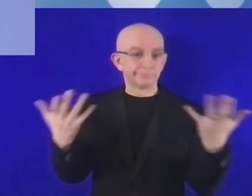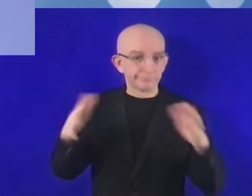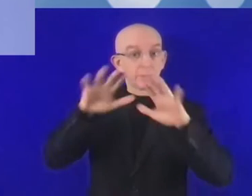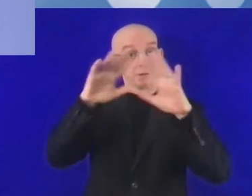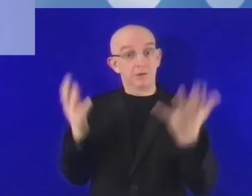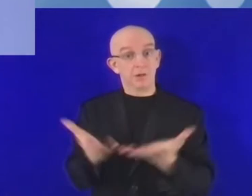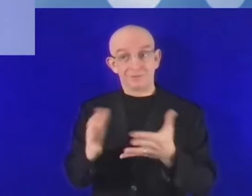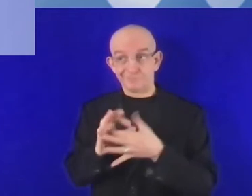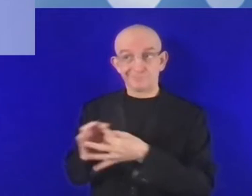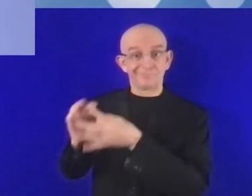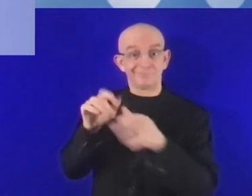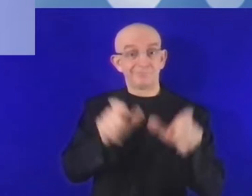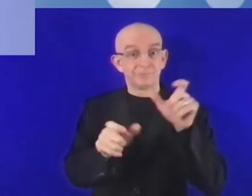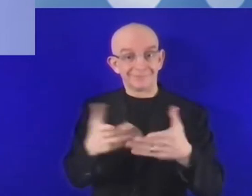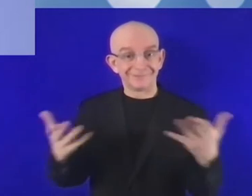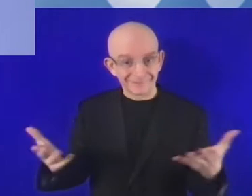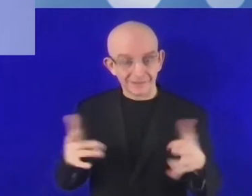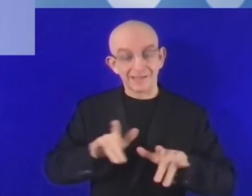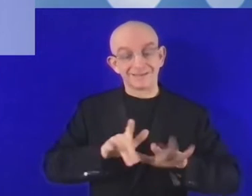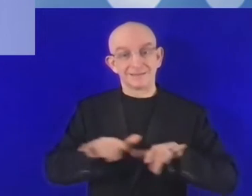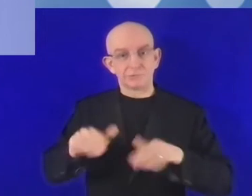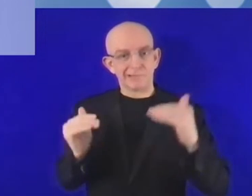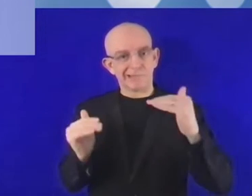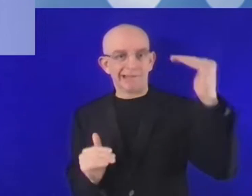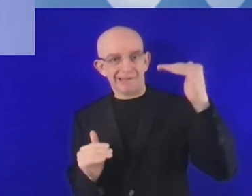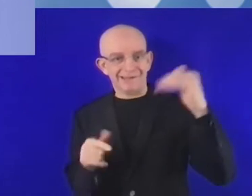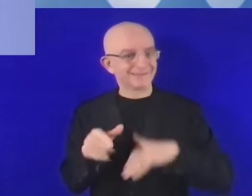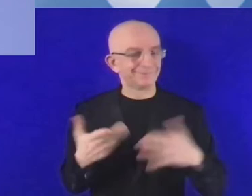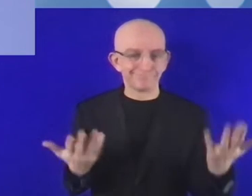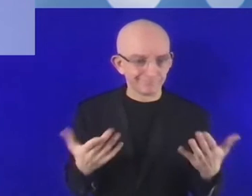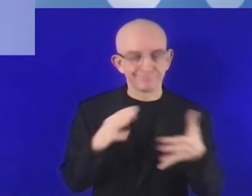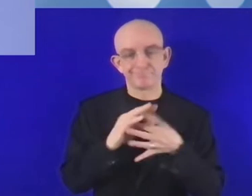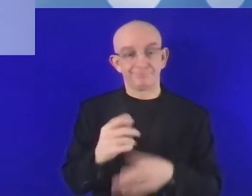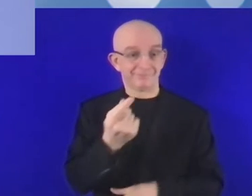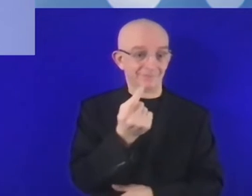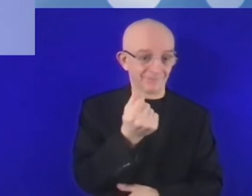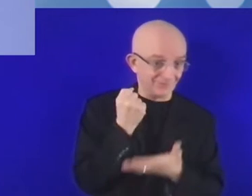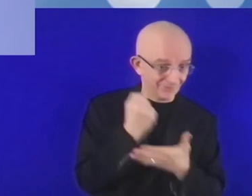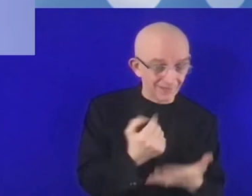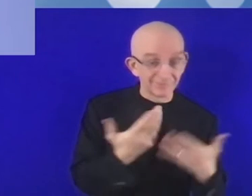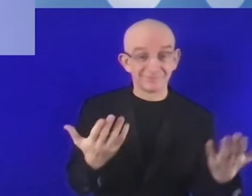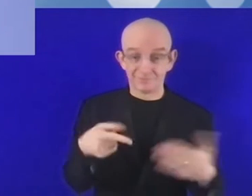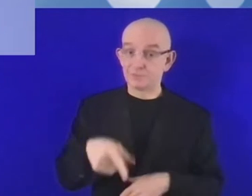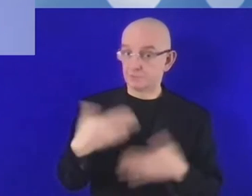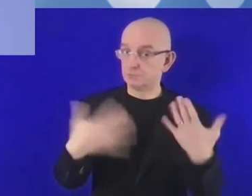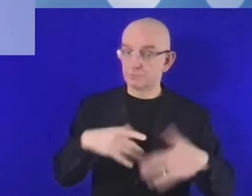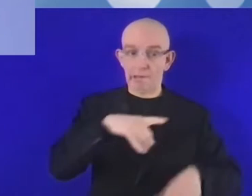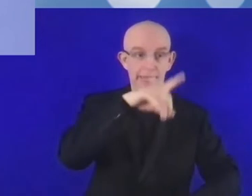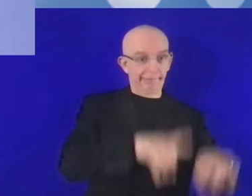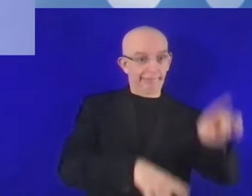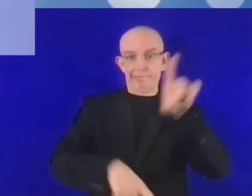and also this very big variety among sectors and among regions